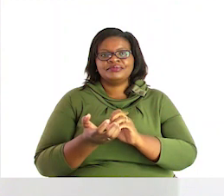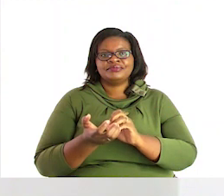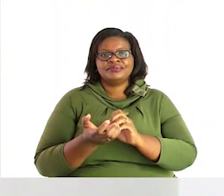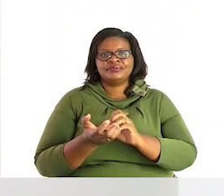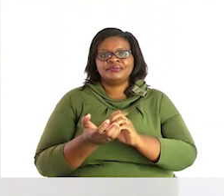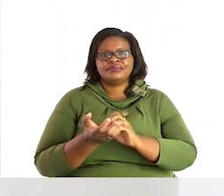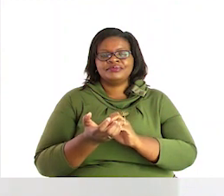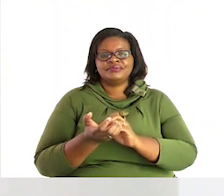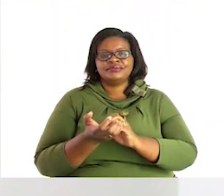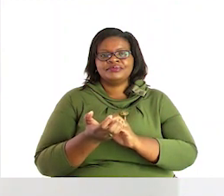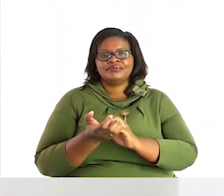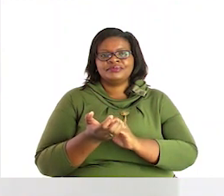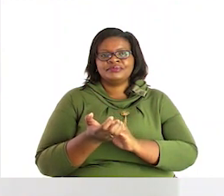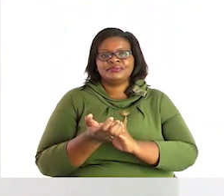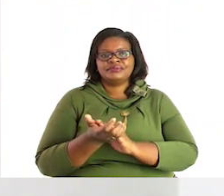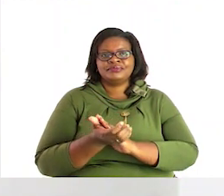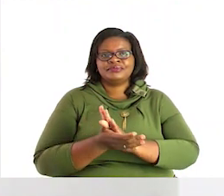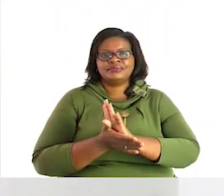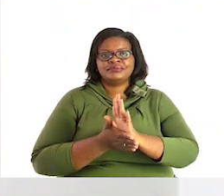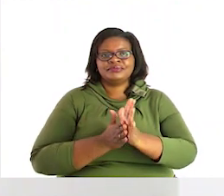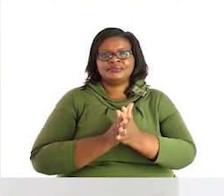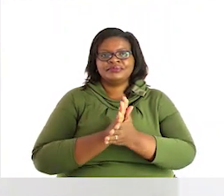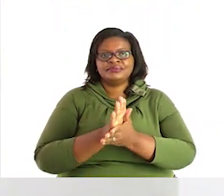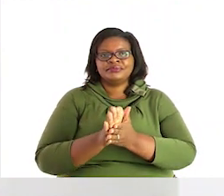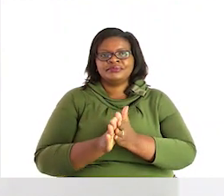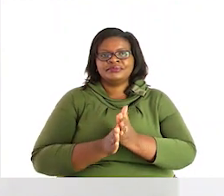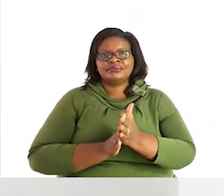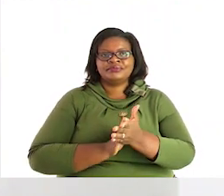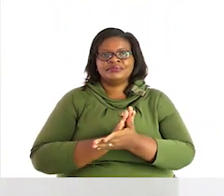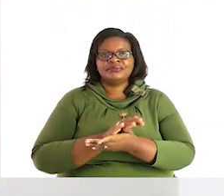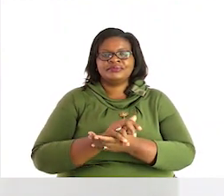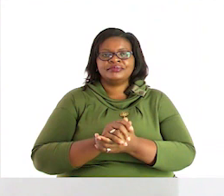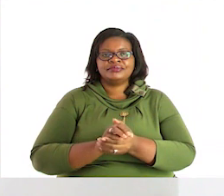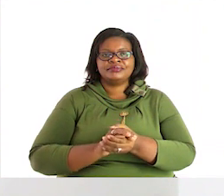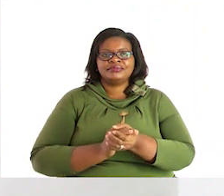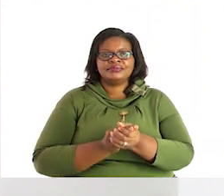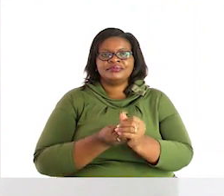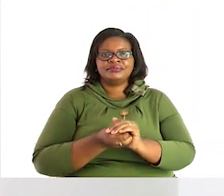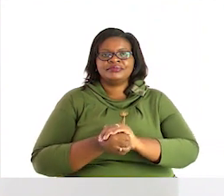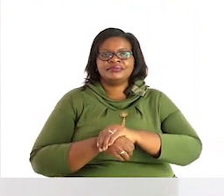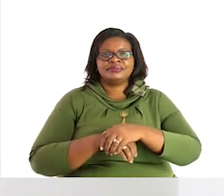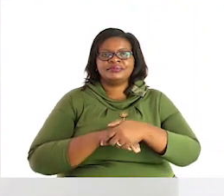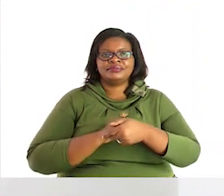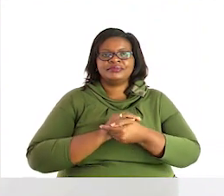After spraying inside the palm, we rub, write around all the fingers.